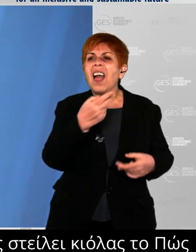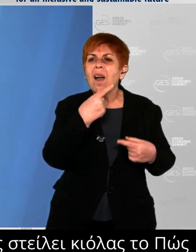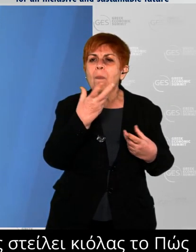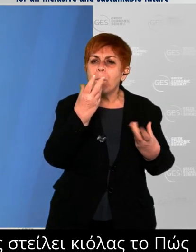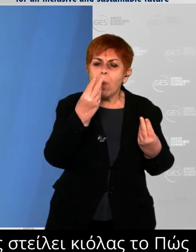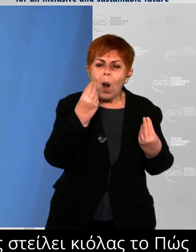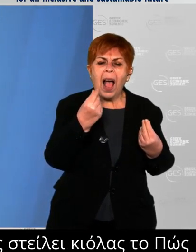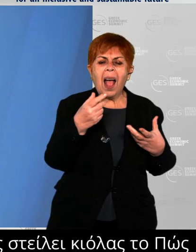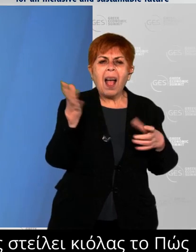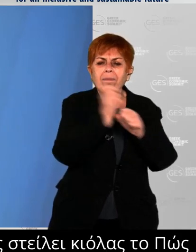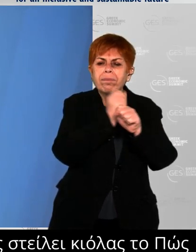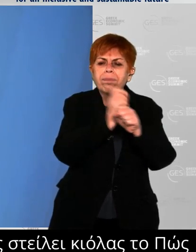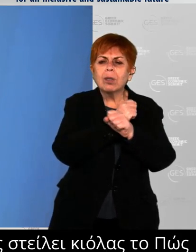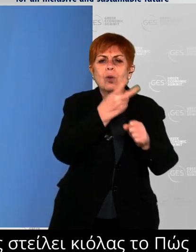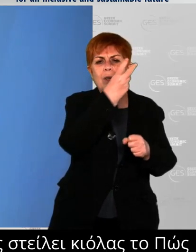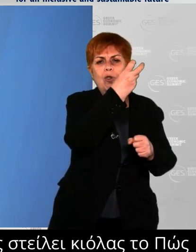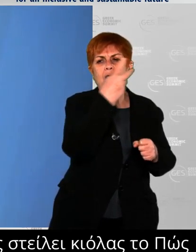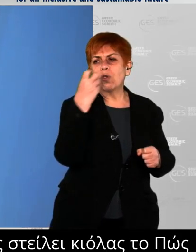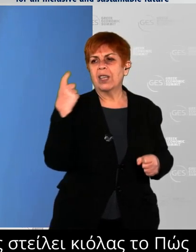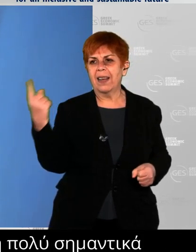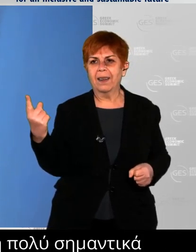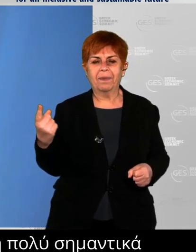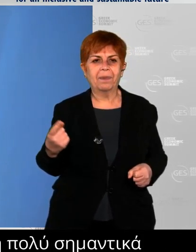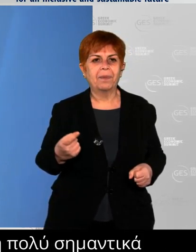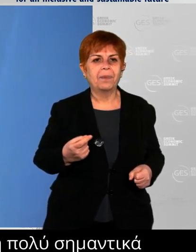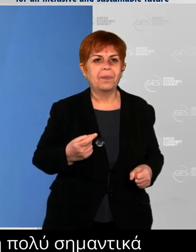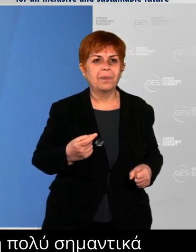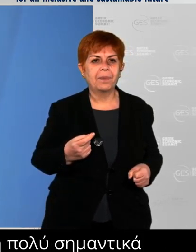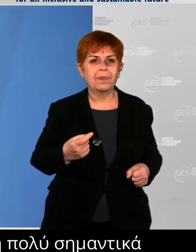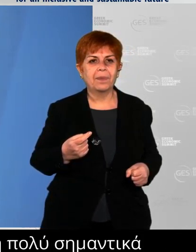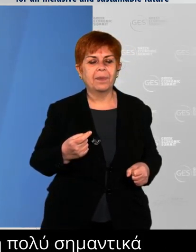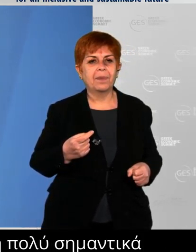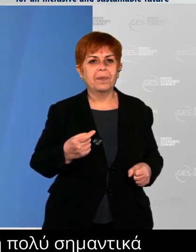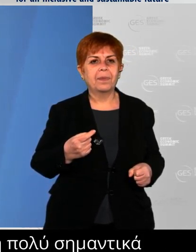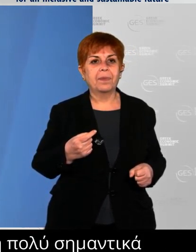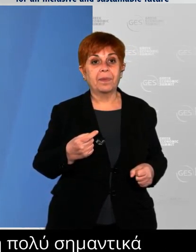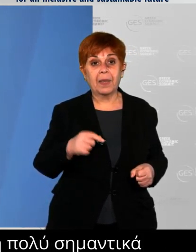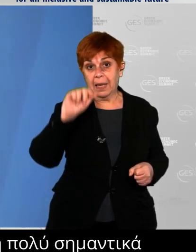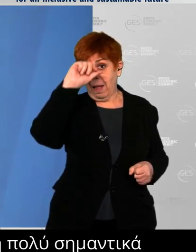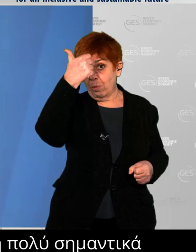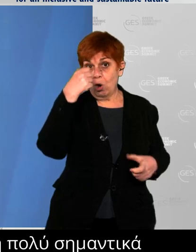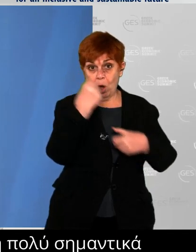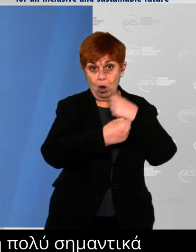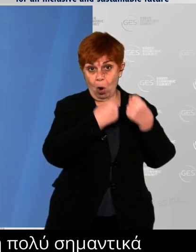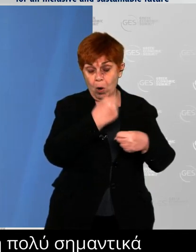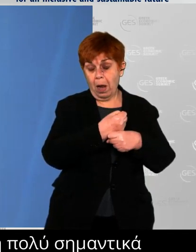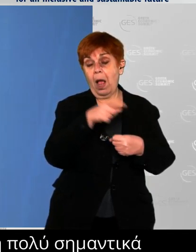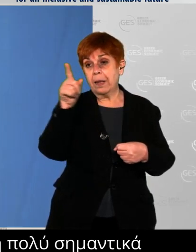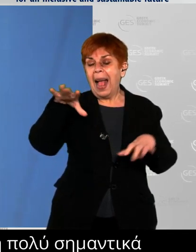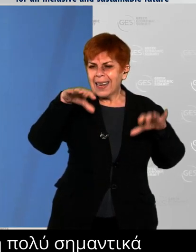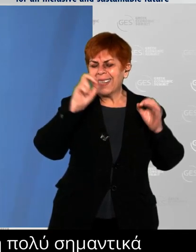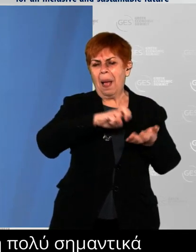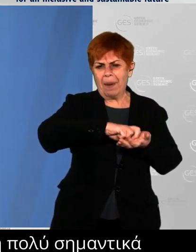You have been a vivid advocate during the first years of your post of the need to dynamically